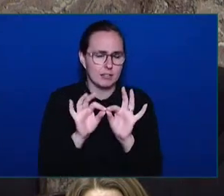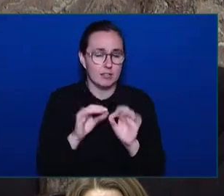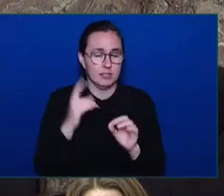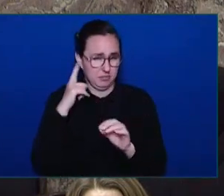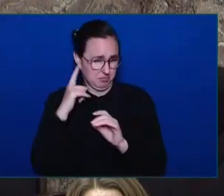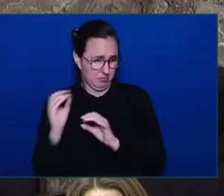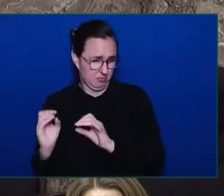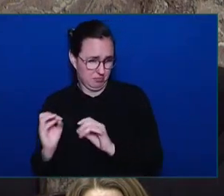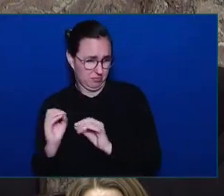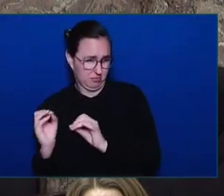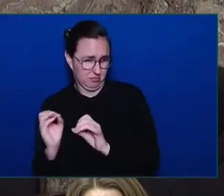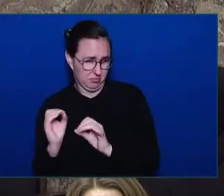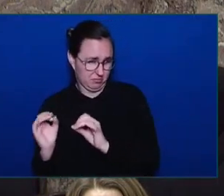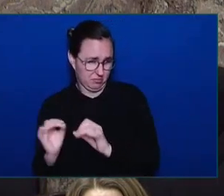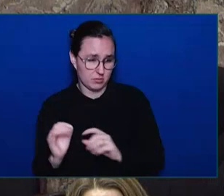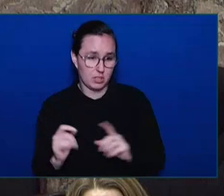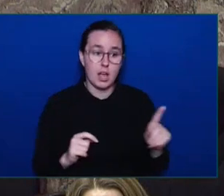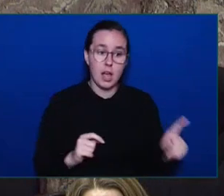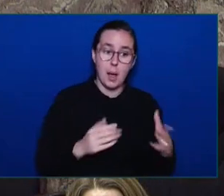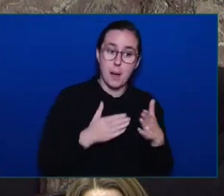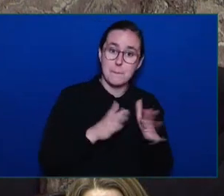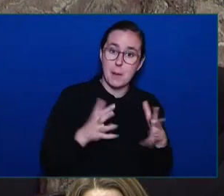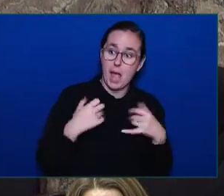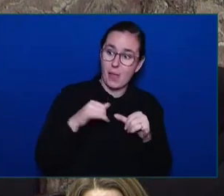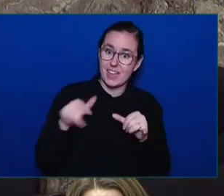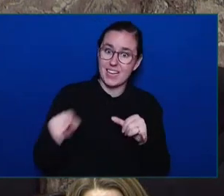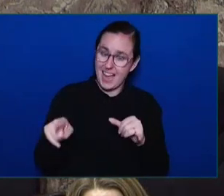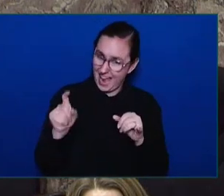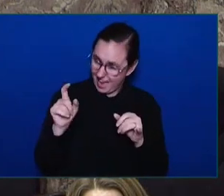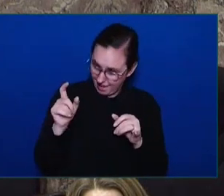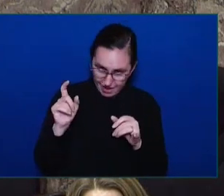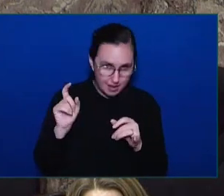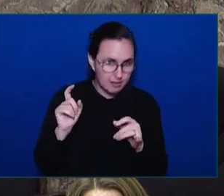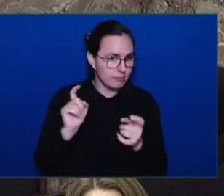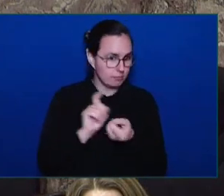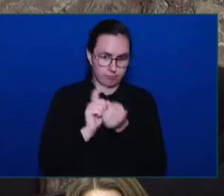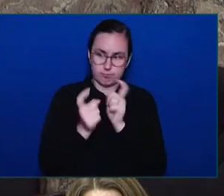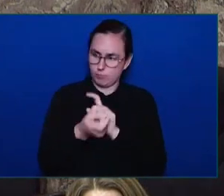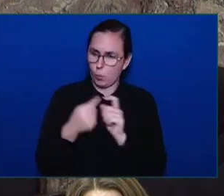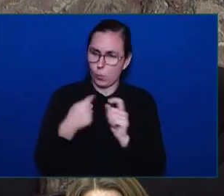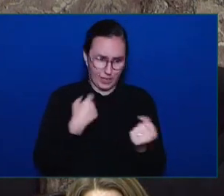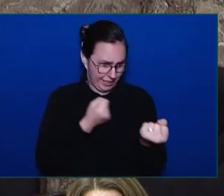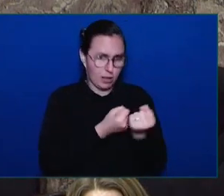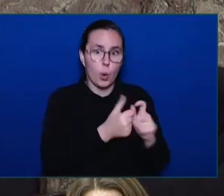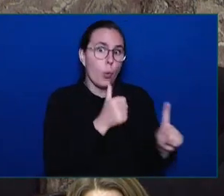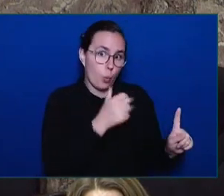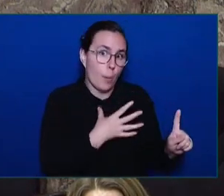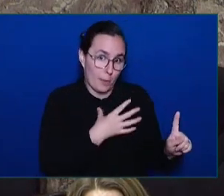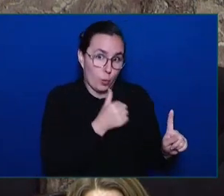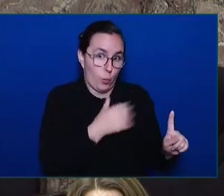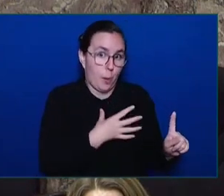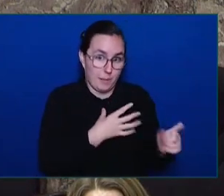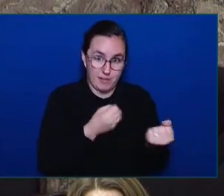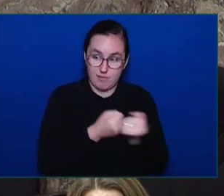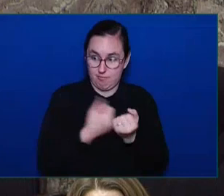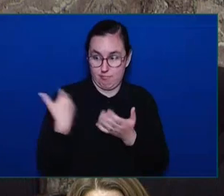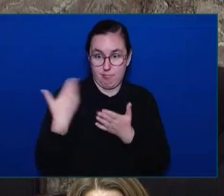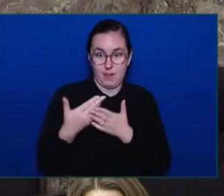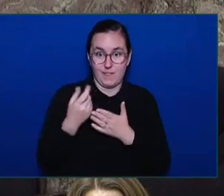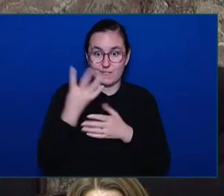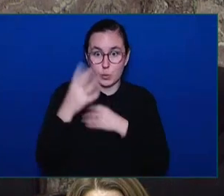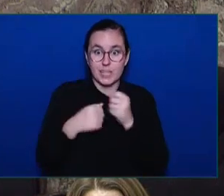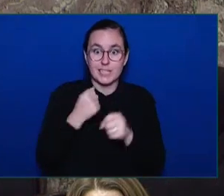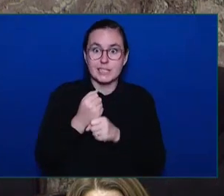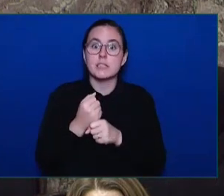system to support the health of women over the last number of years, and continue to do that, whether it's in maternity care to